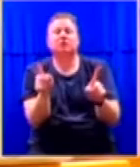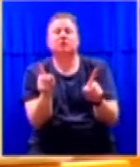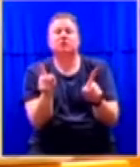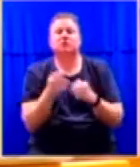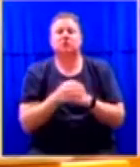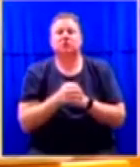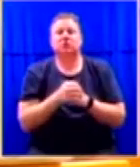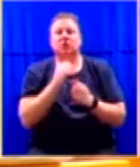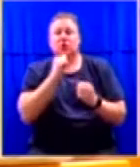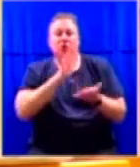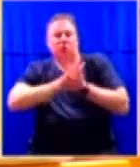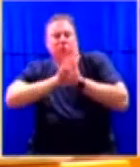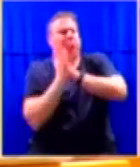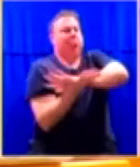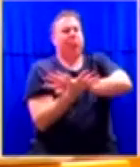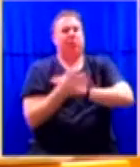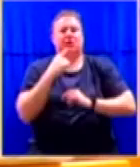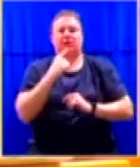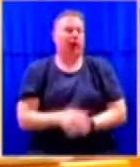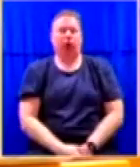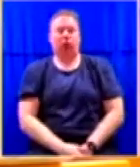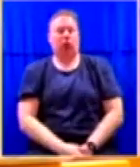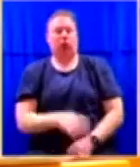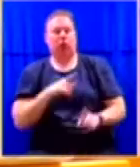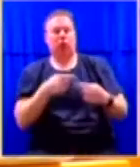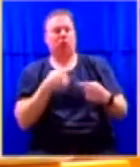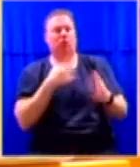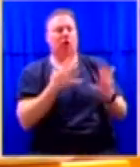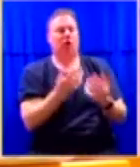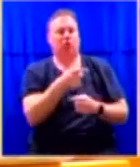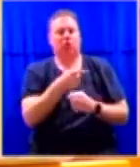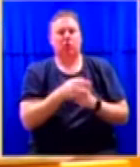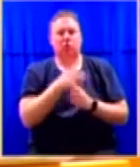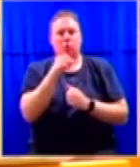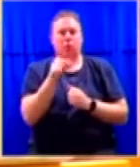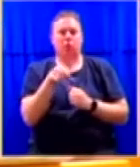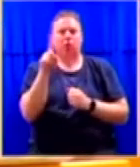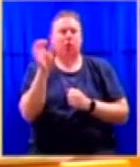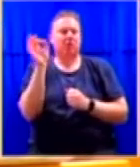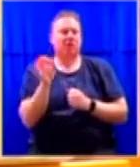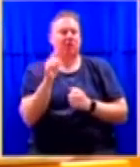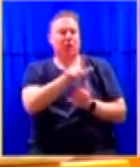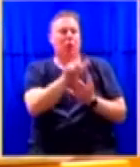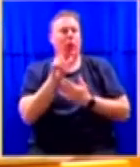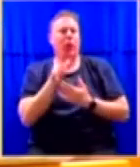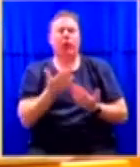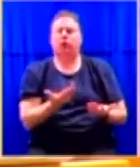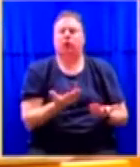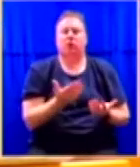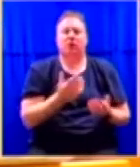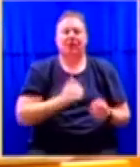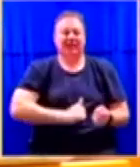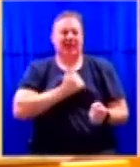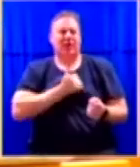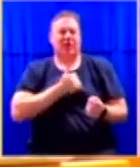debilitating that you would say no to getting a 1.1% loan. So it's not sacrificing